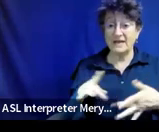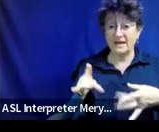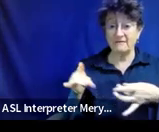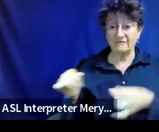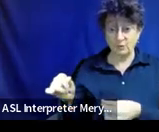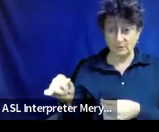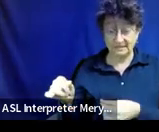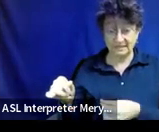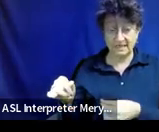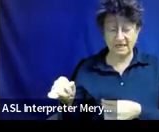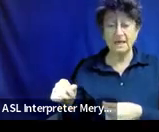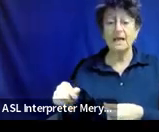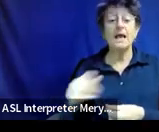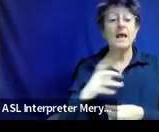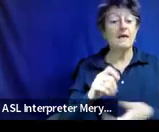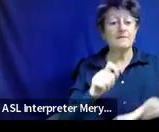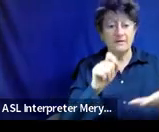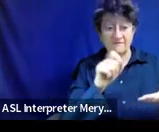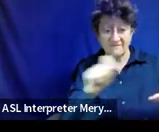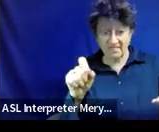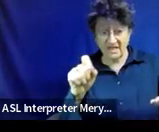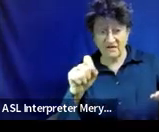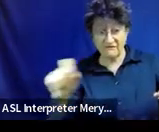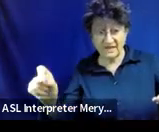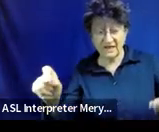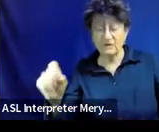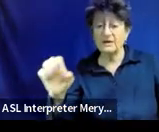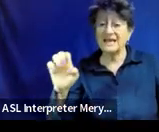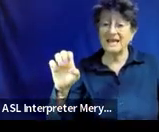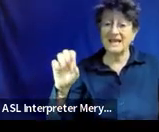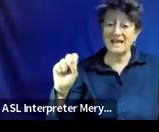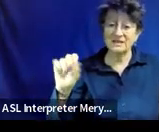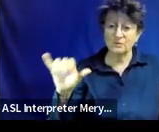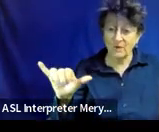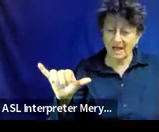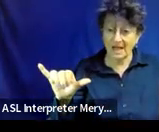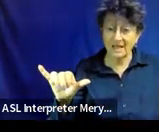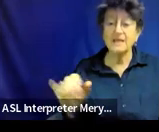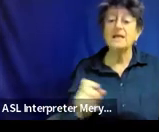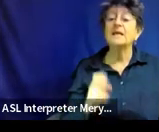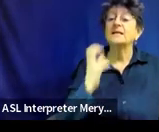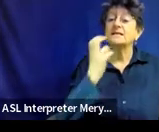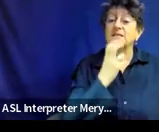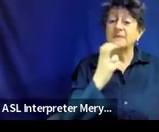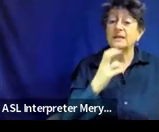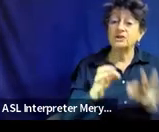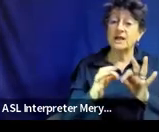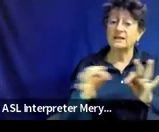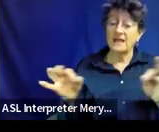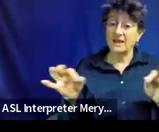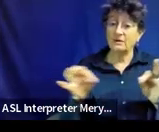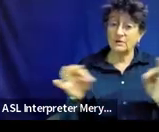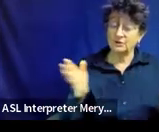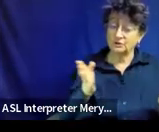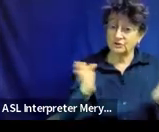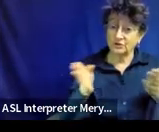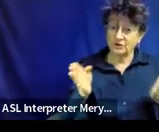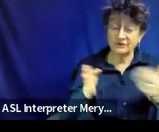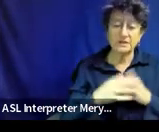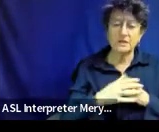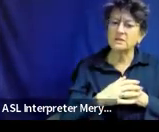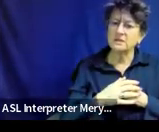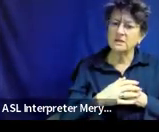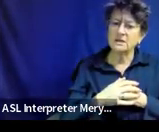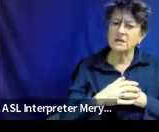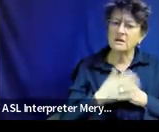pieces filled out. We've got some ESY. We have speech and language services. What do you notice here?